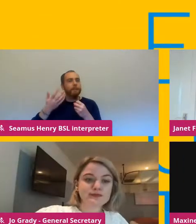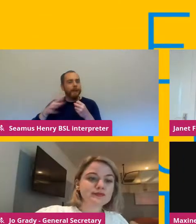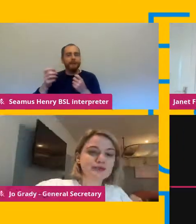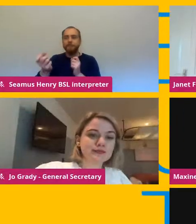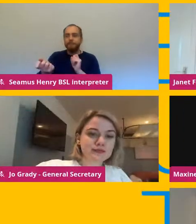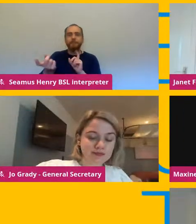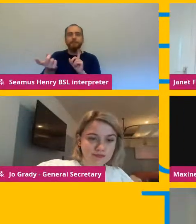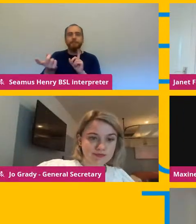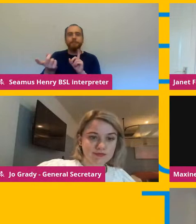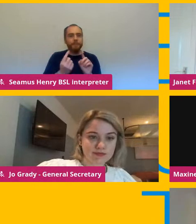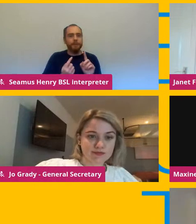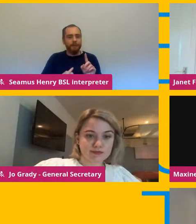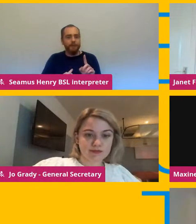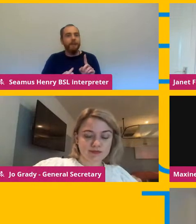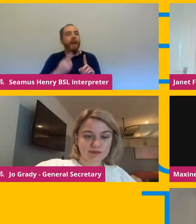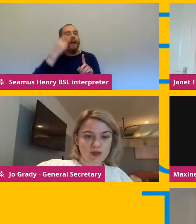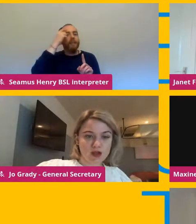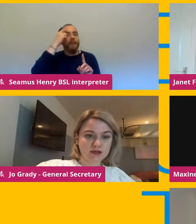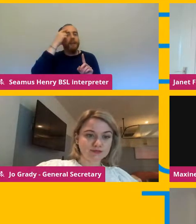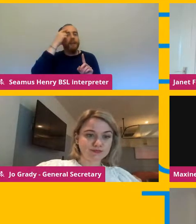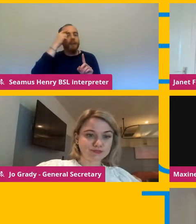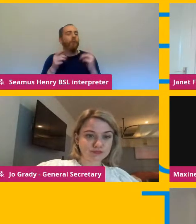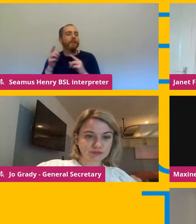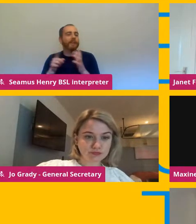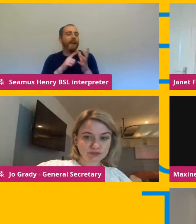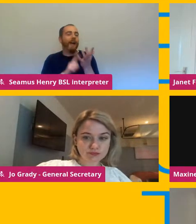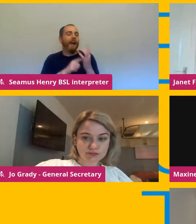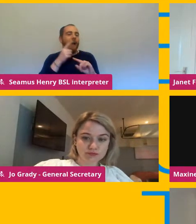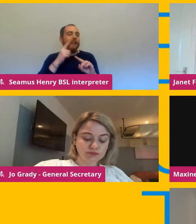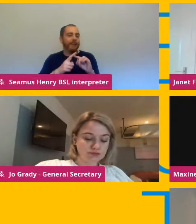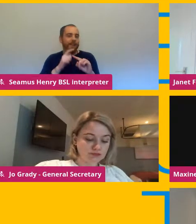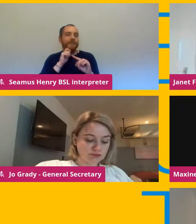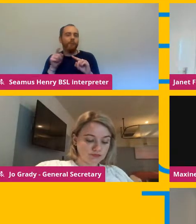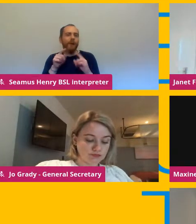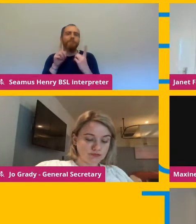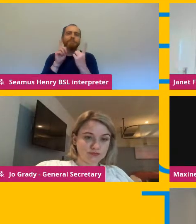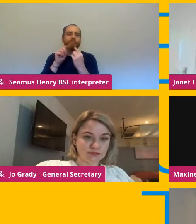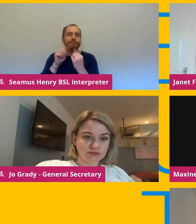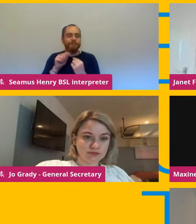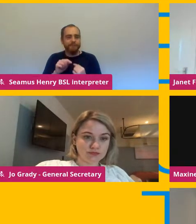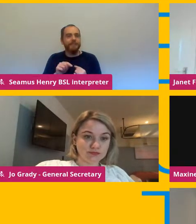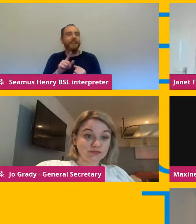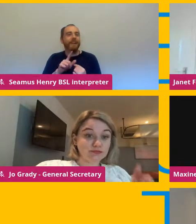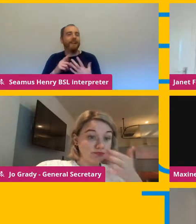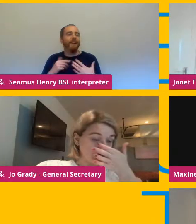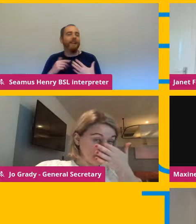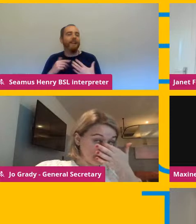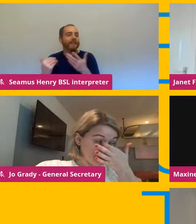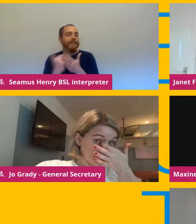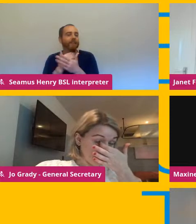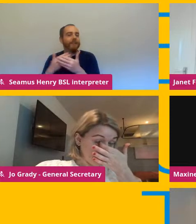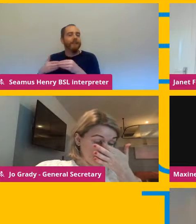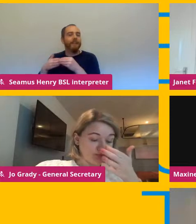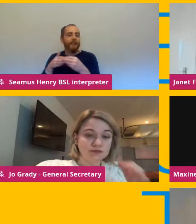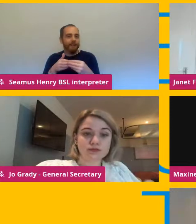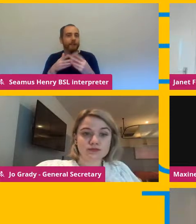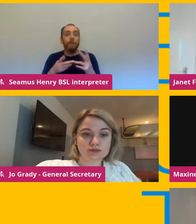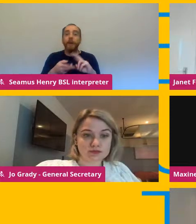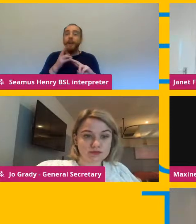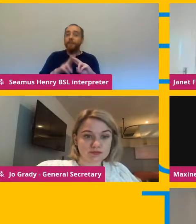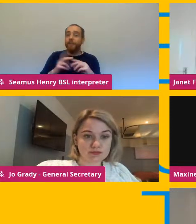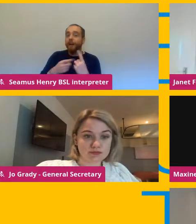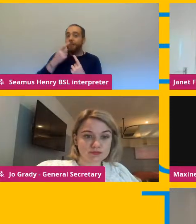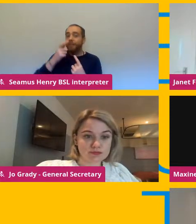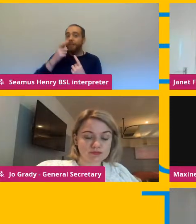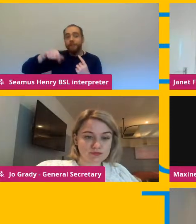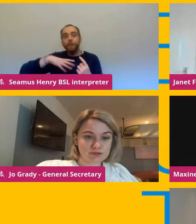lancaster who is our health and safety lead um but if any of the other panel wants that wants to come in and just indicate in the chat that we've